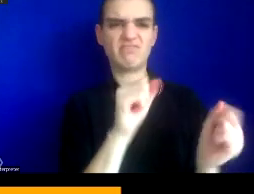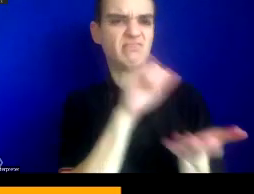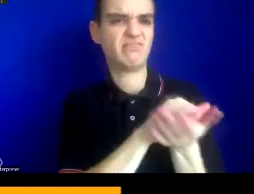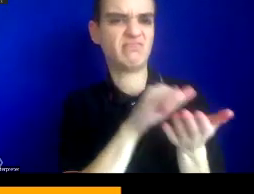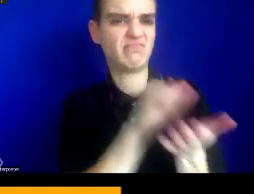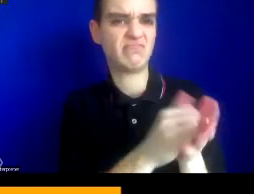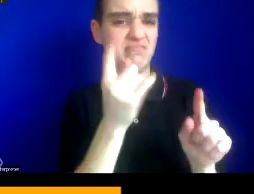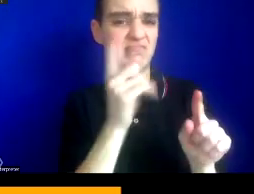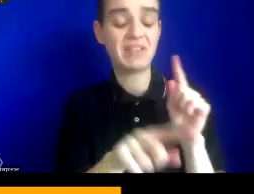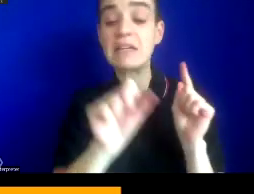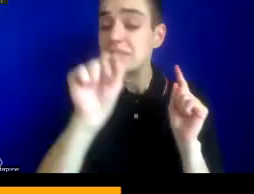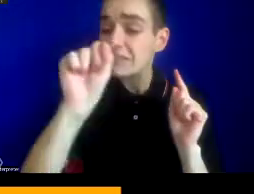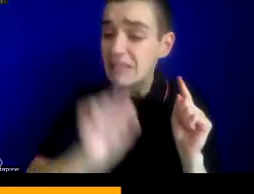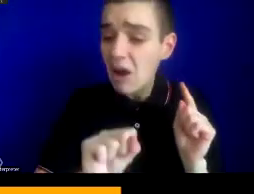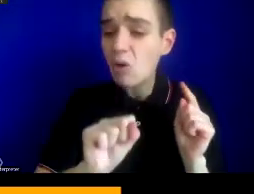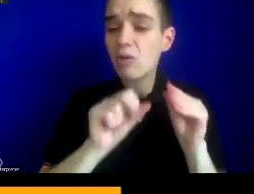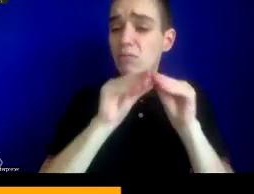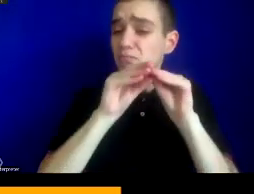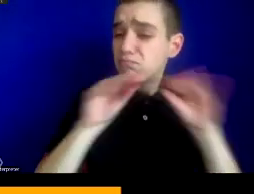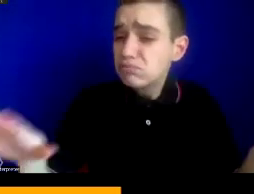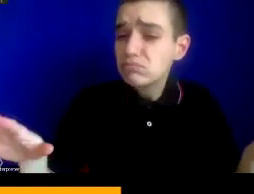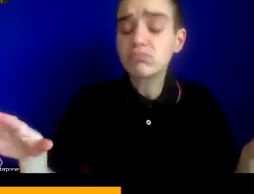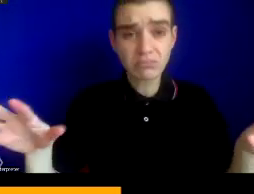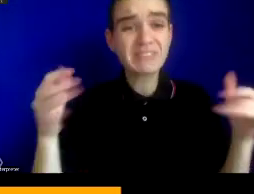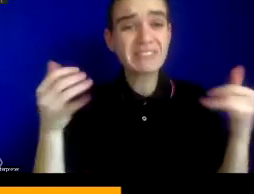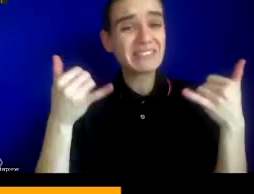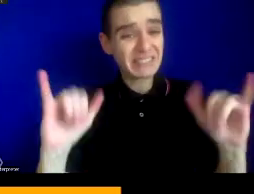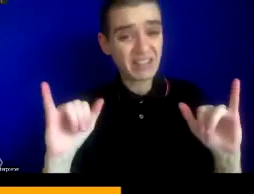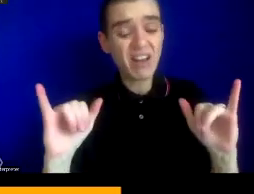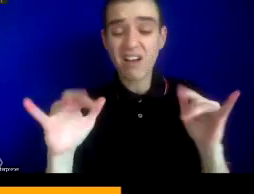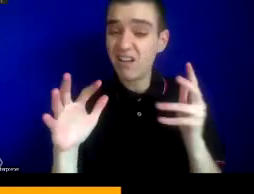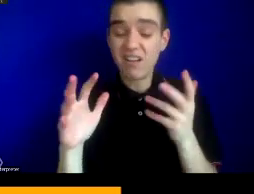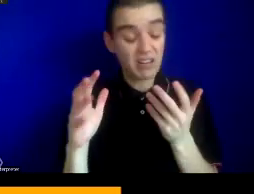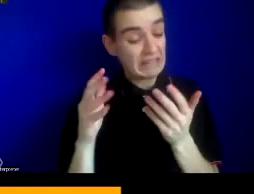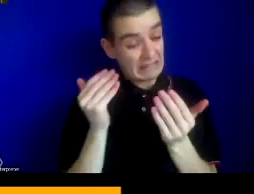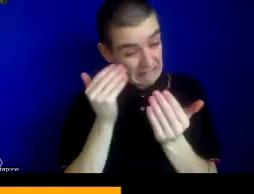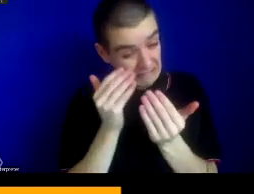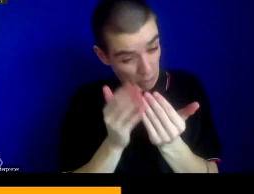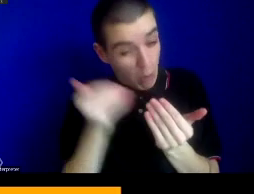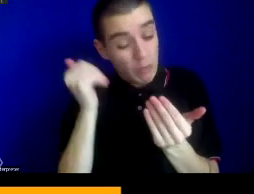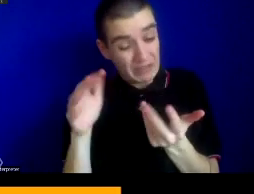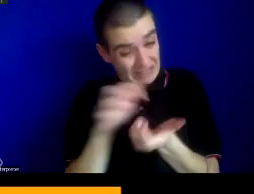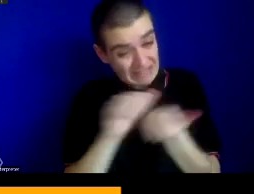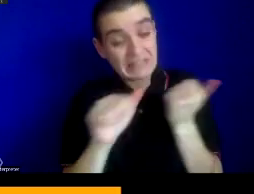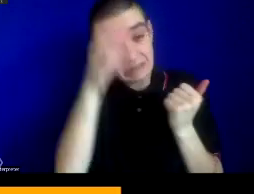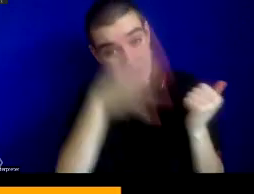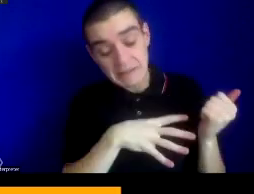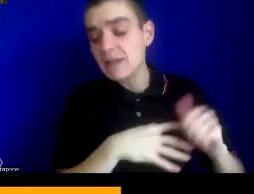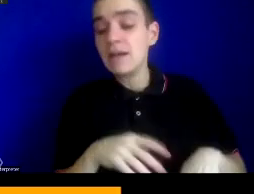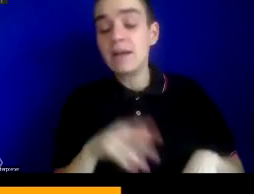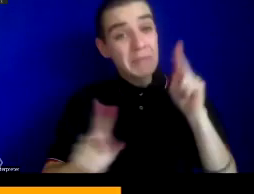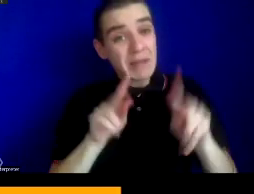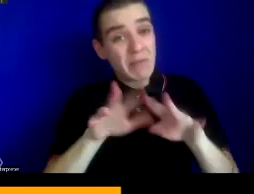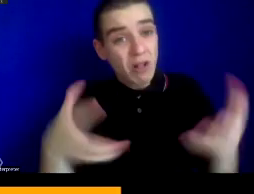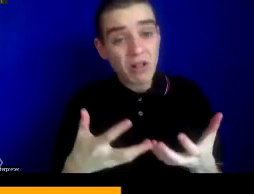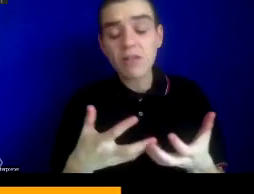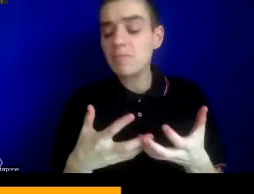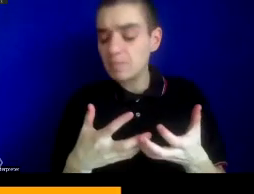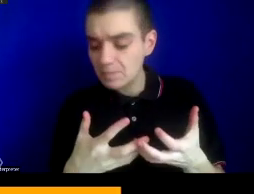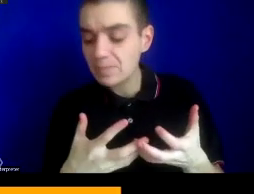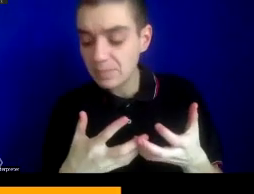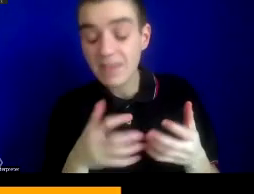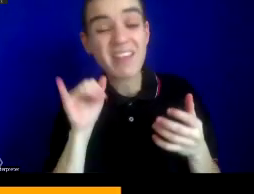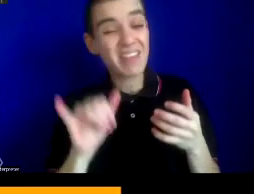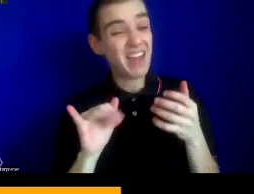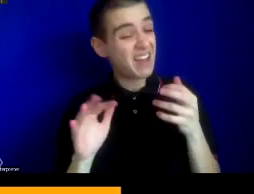disease virulent and immedicable had nearly annihilated the race of man. Storm and inundation, poisonous winds and blights filled up the measure